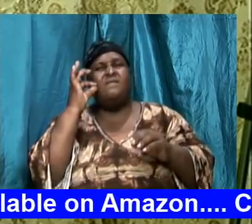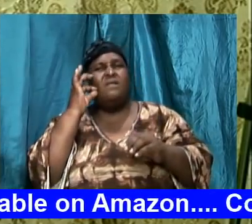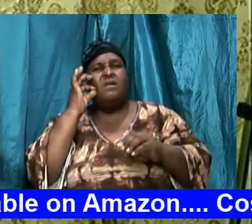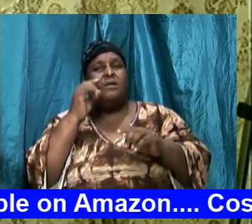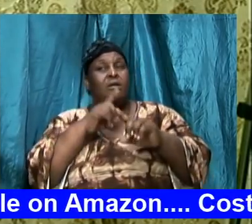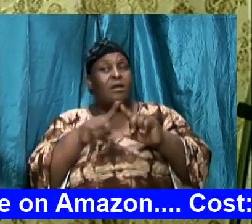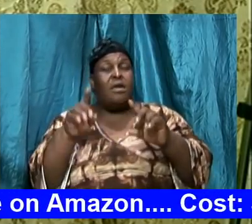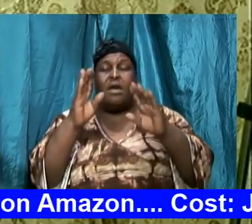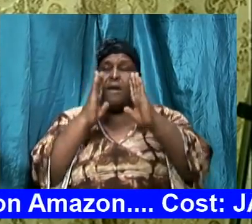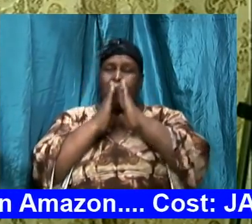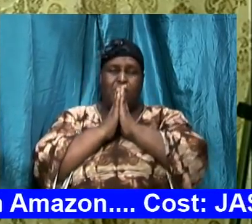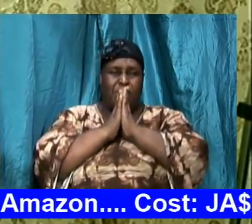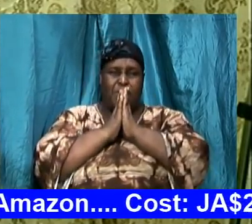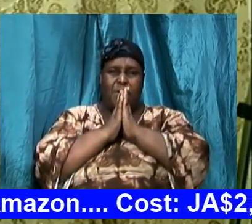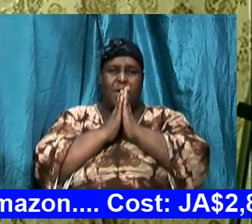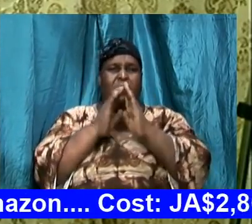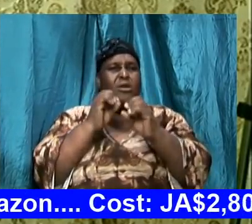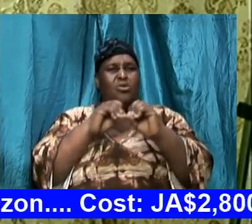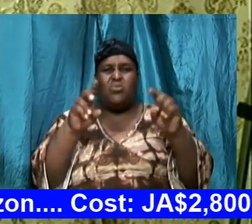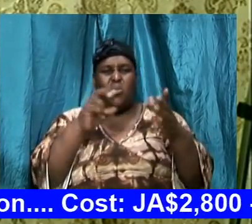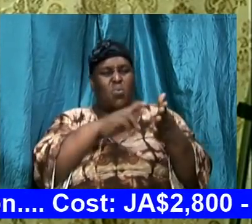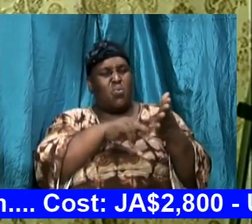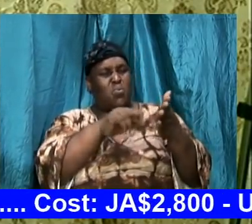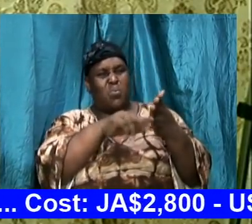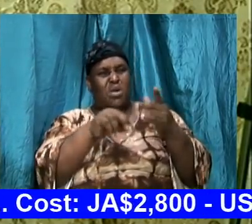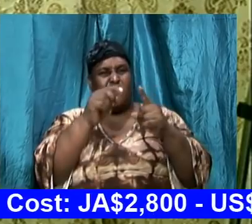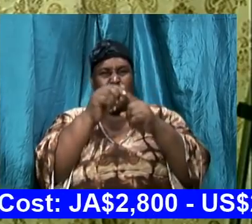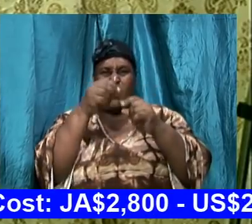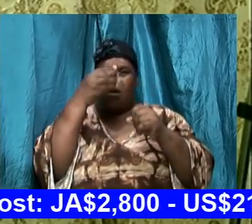pray and don't read the word and don't have